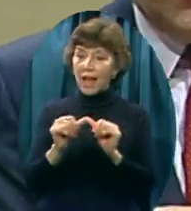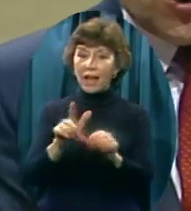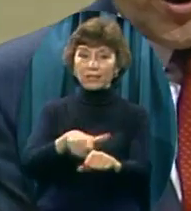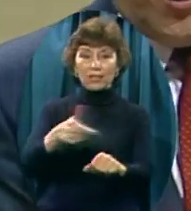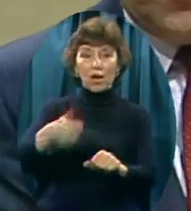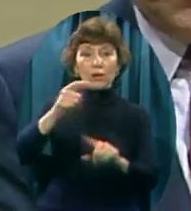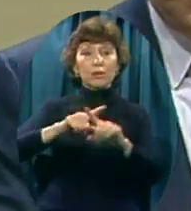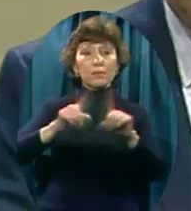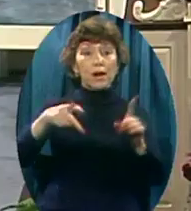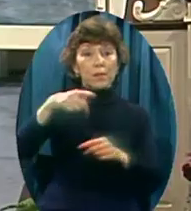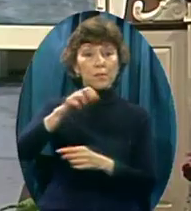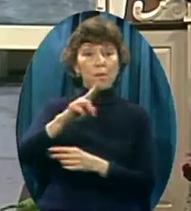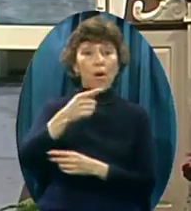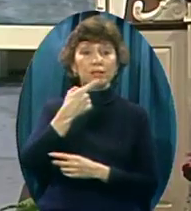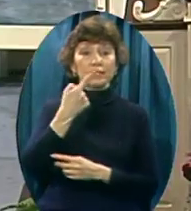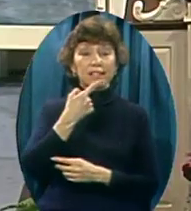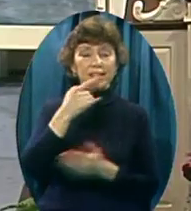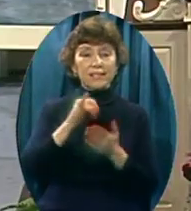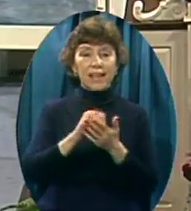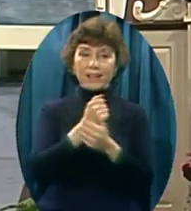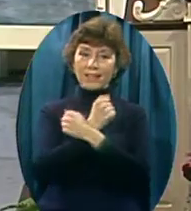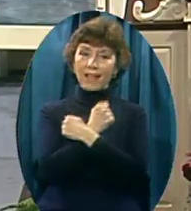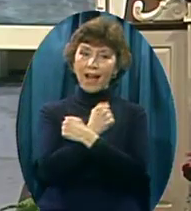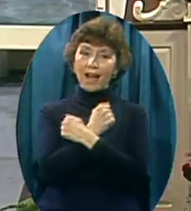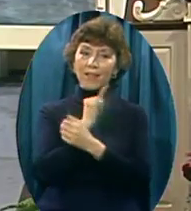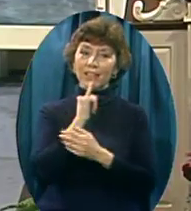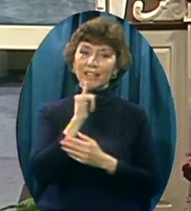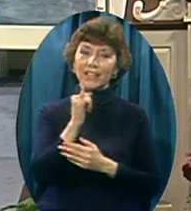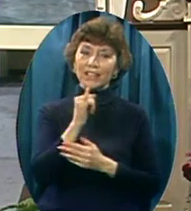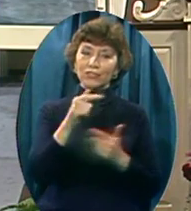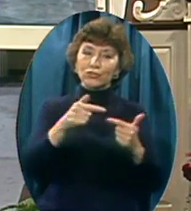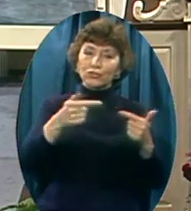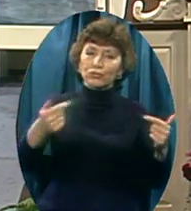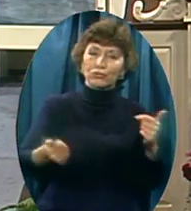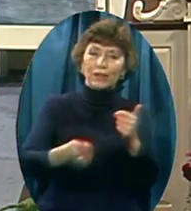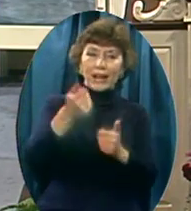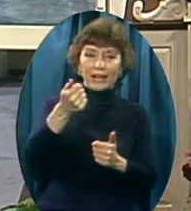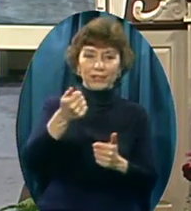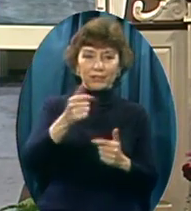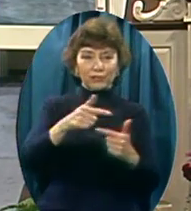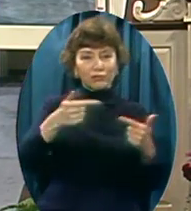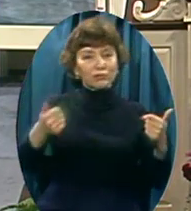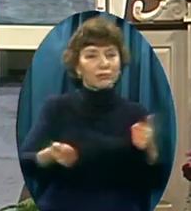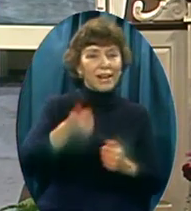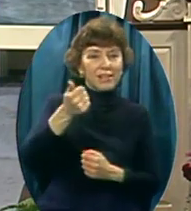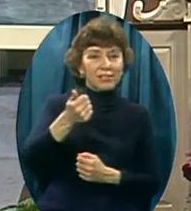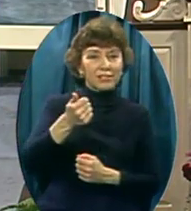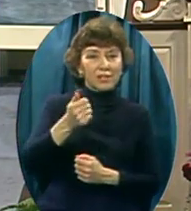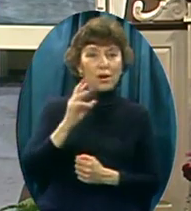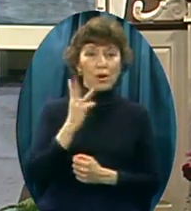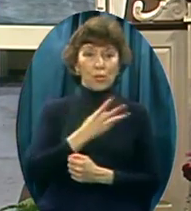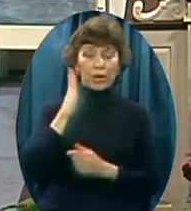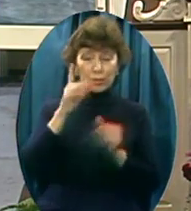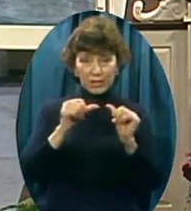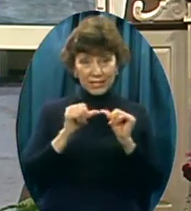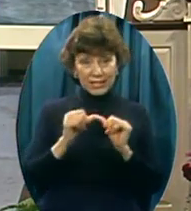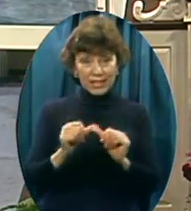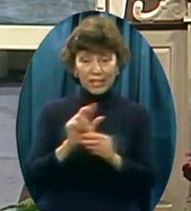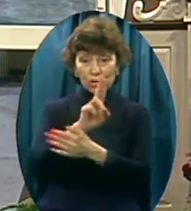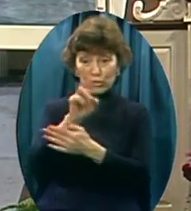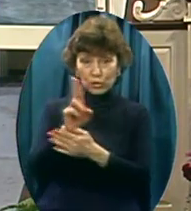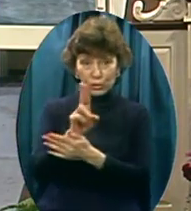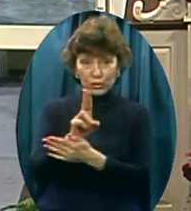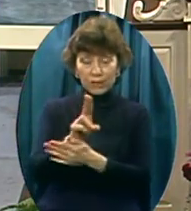say That love is greater In some divine manner We'll continue using Faith, hope, love In heaven